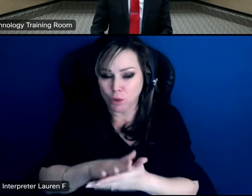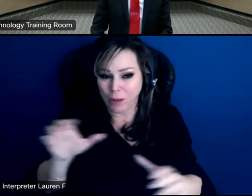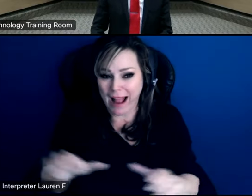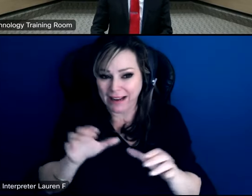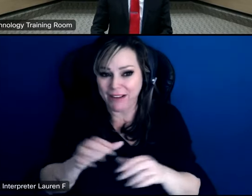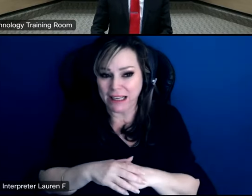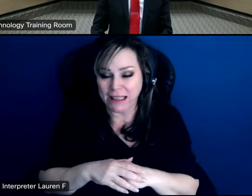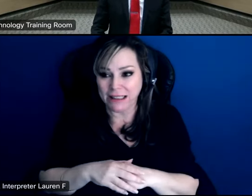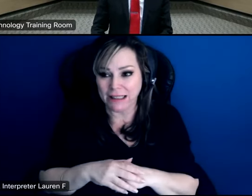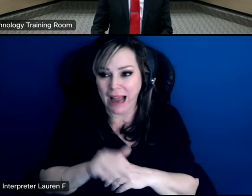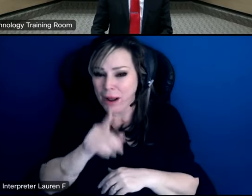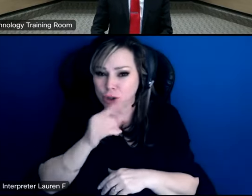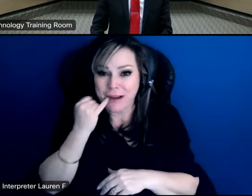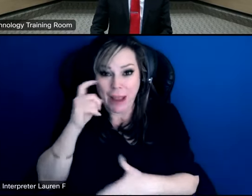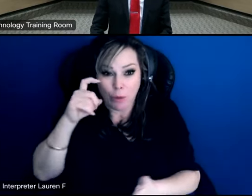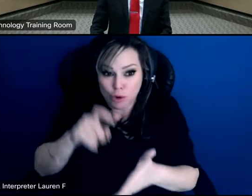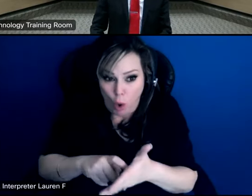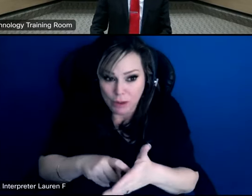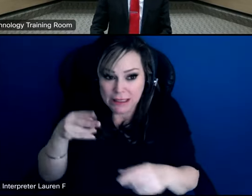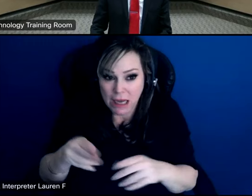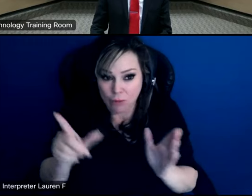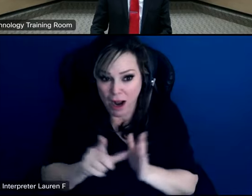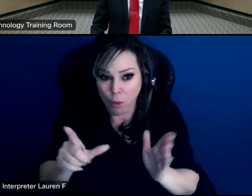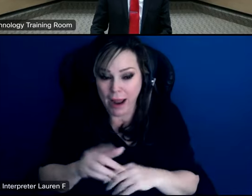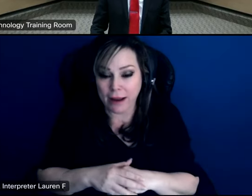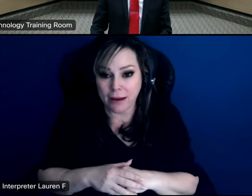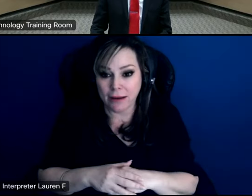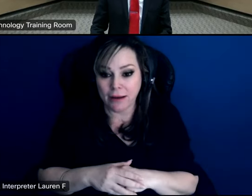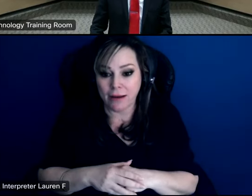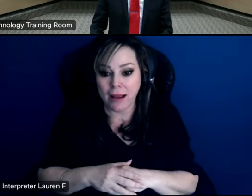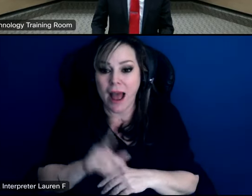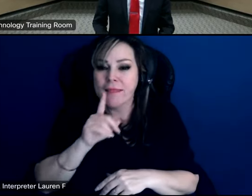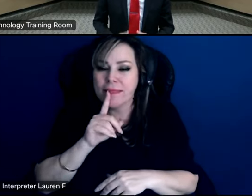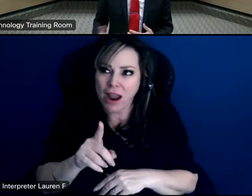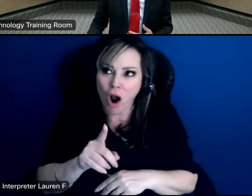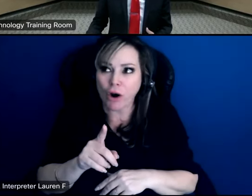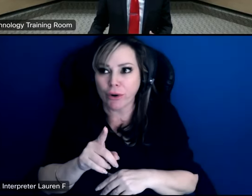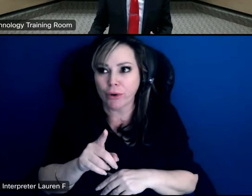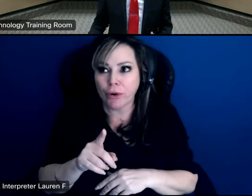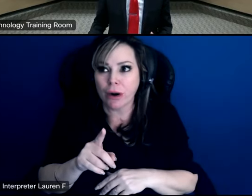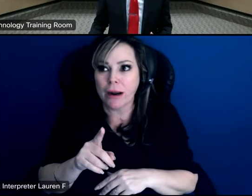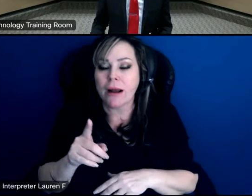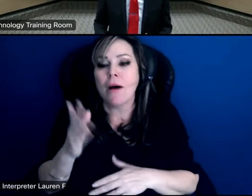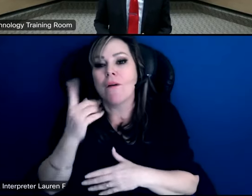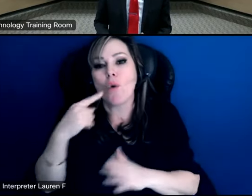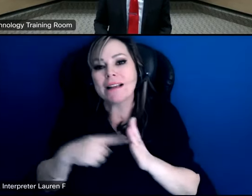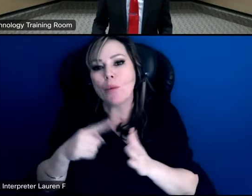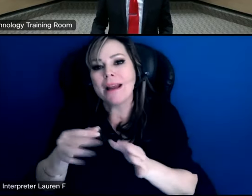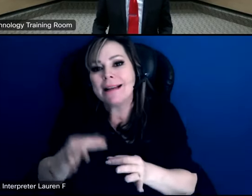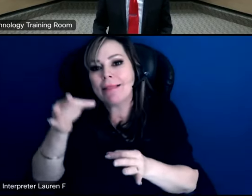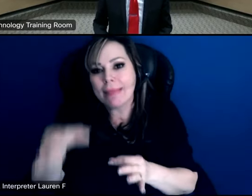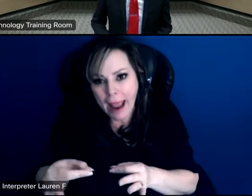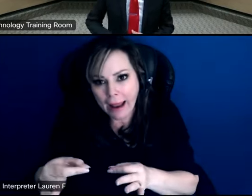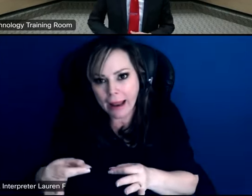some of the cuts right away some of the cuts are really in delaying purchase of some items to future